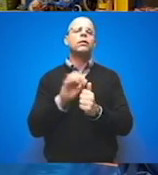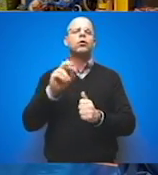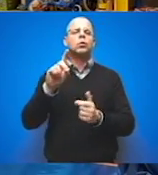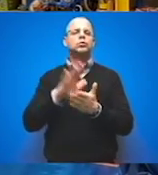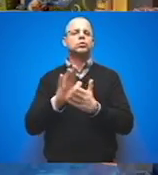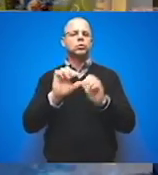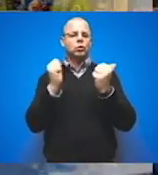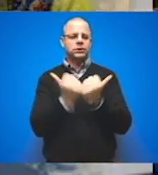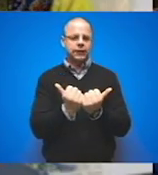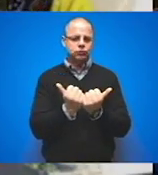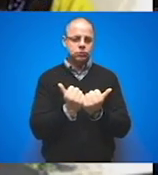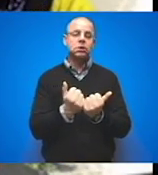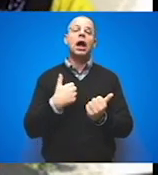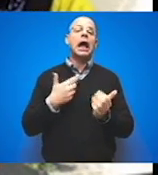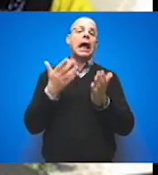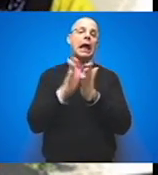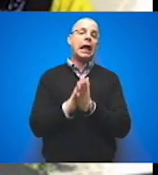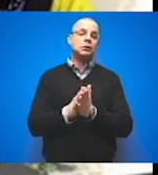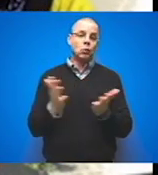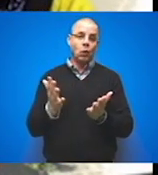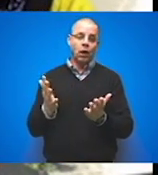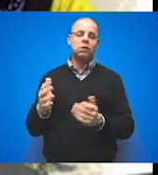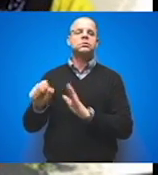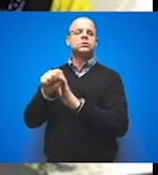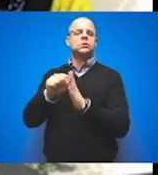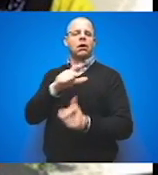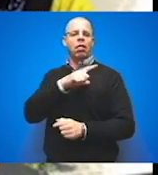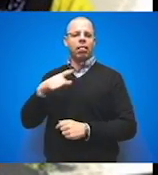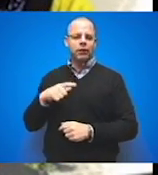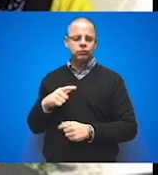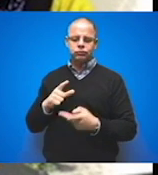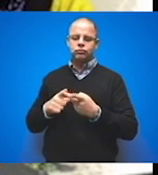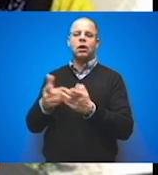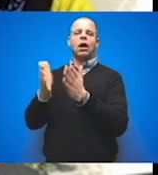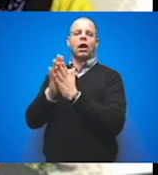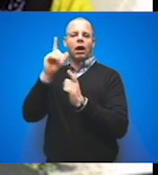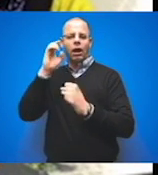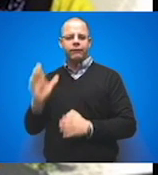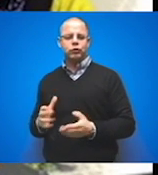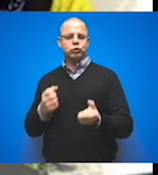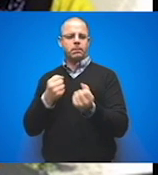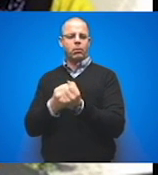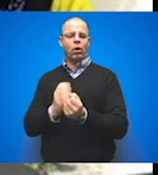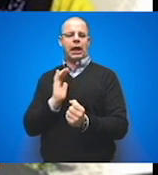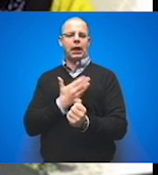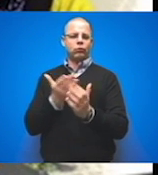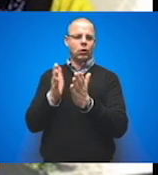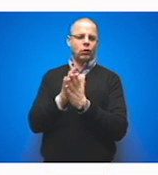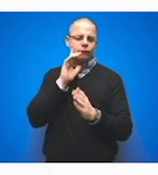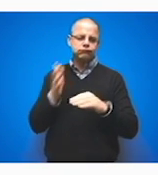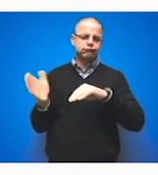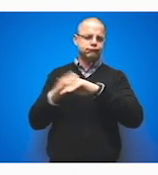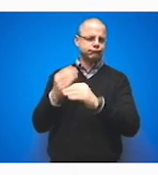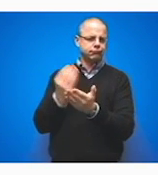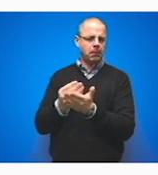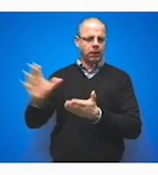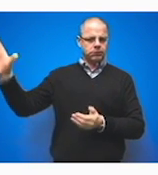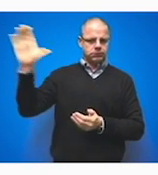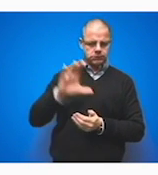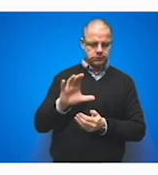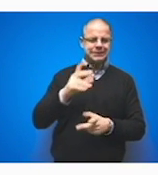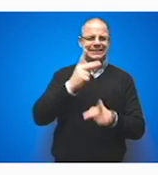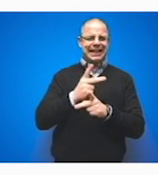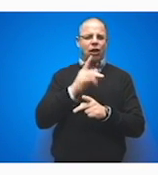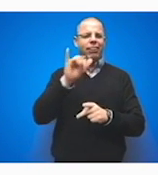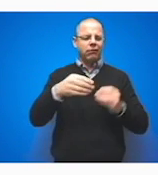needs and others. All students should have a learning environment that are safe and take into account their physical and medical challenges. courses. Thank you for your time.